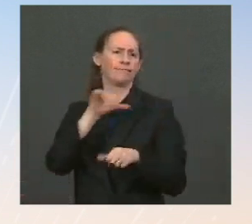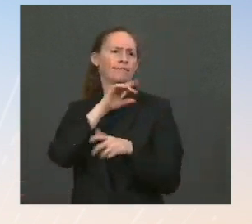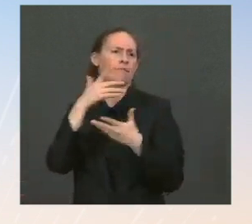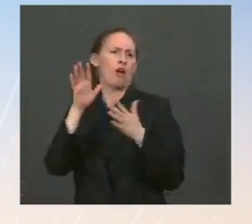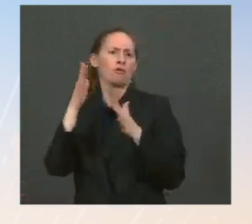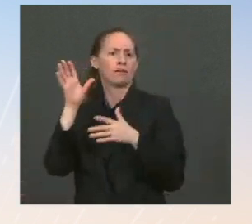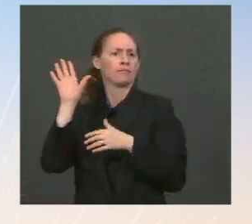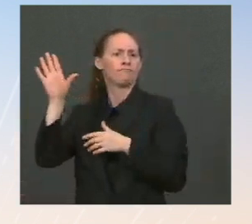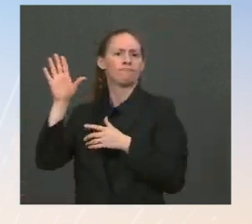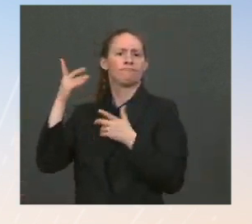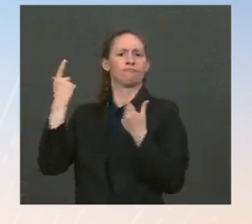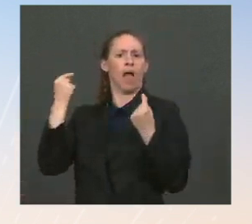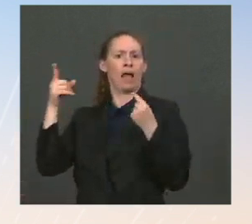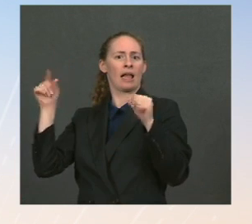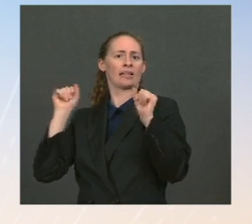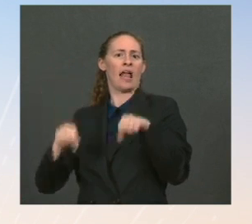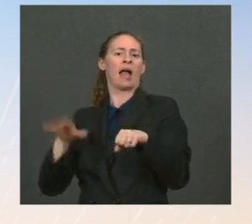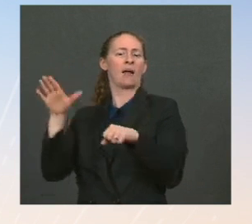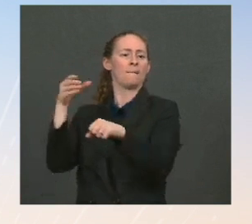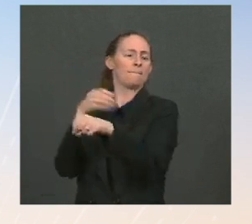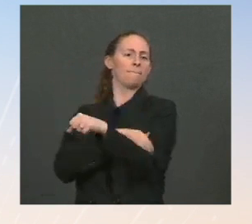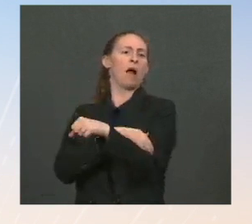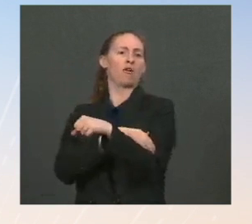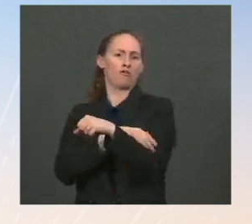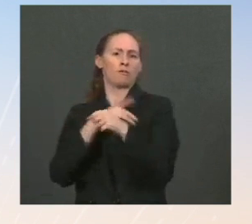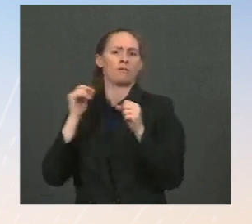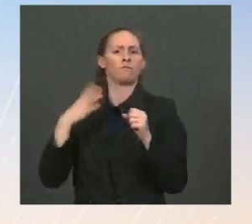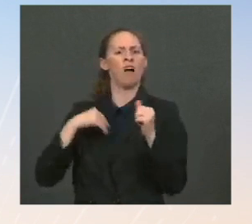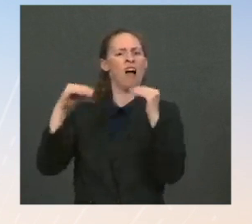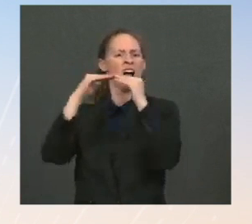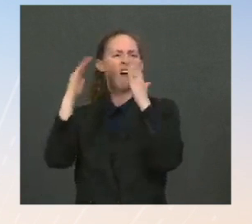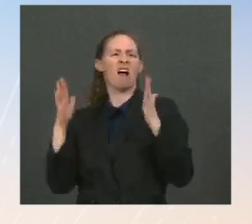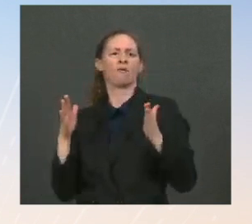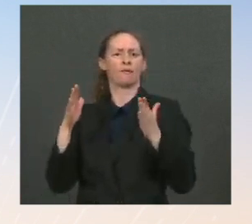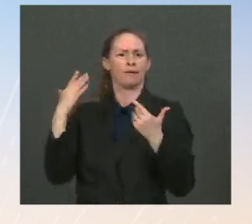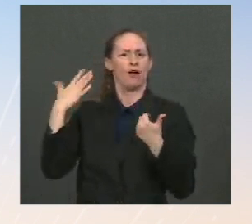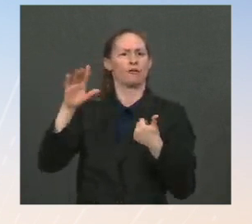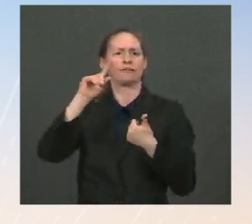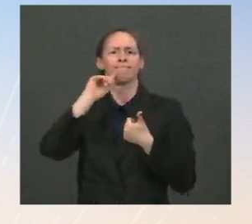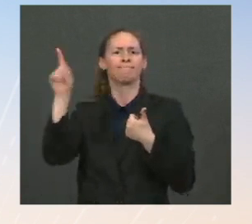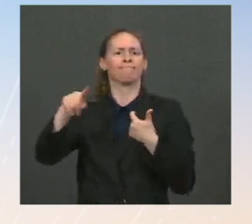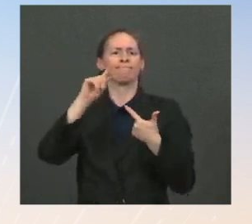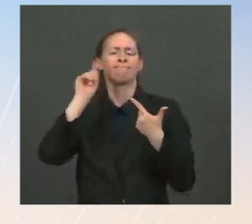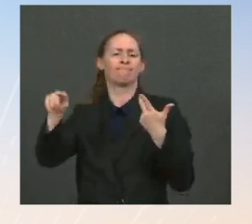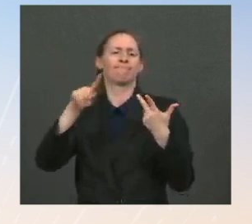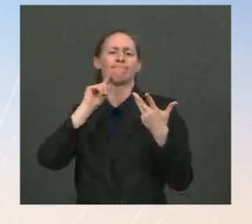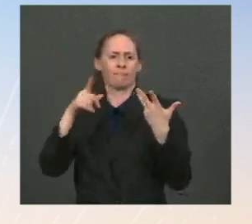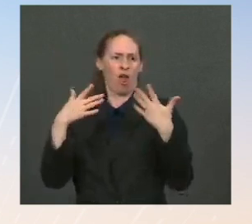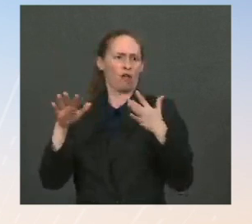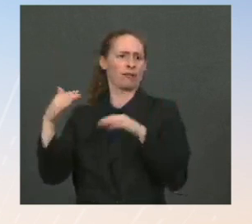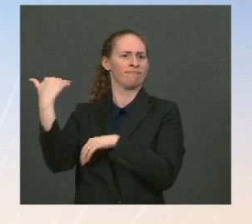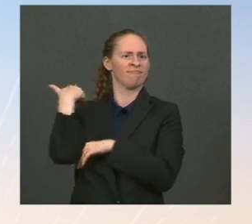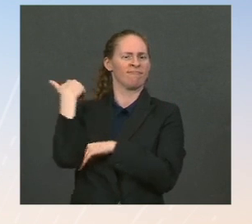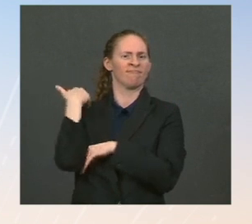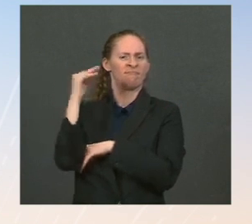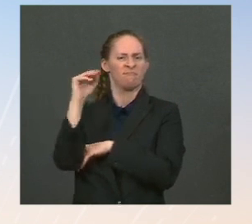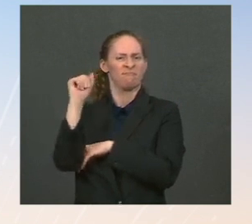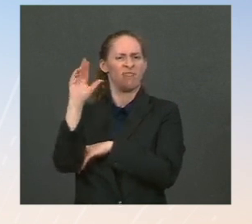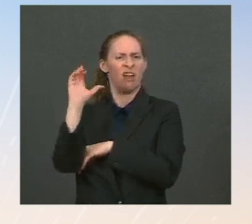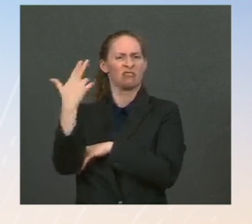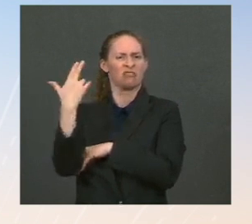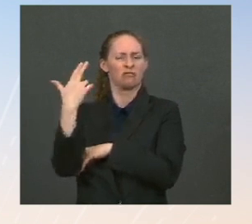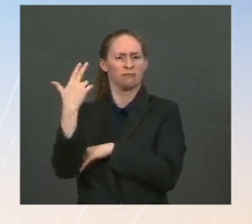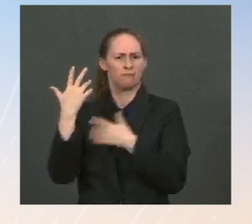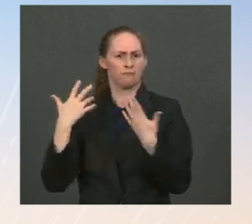of the White House. So the President's historic executive order in March, which agencies have now submitted action plans for,